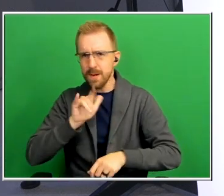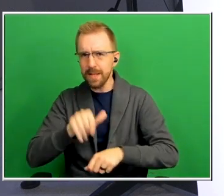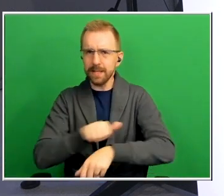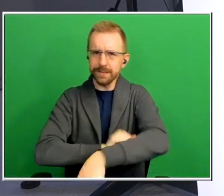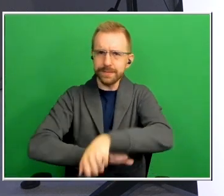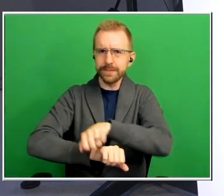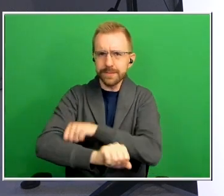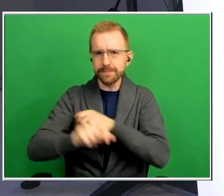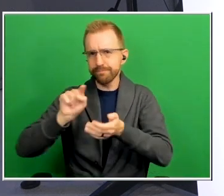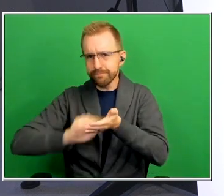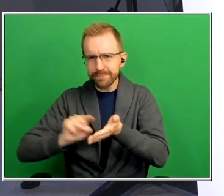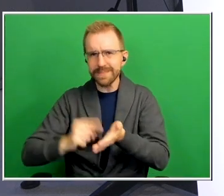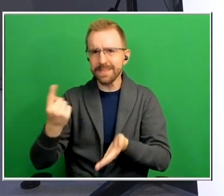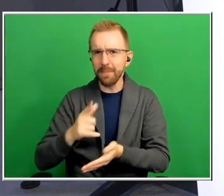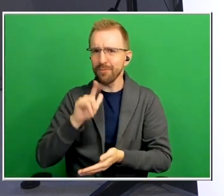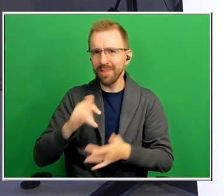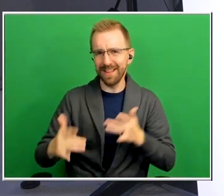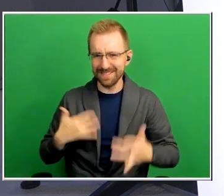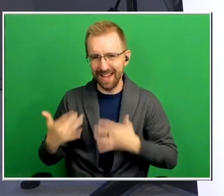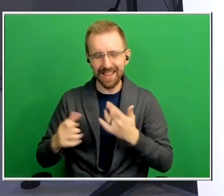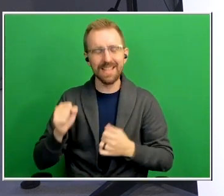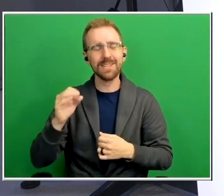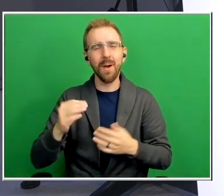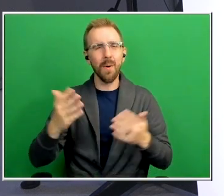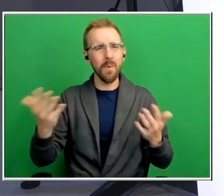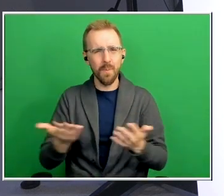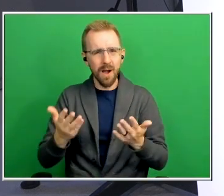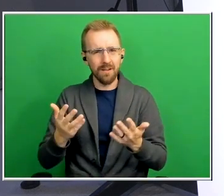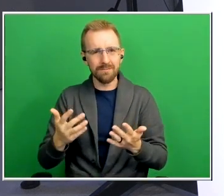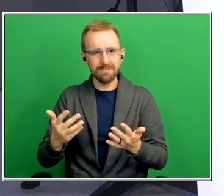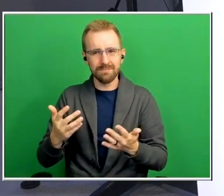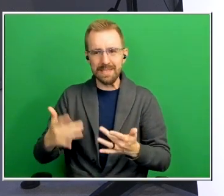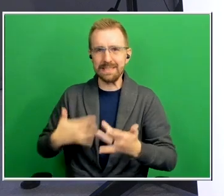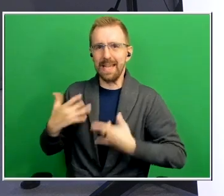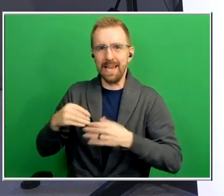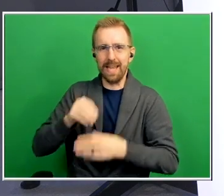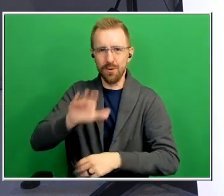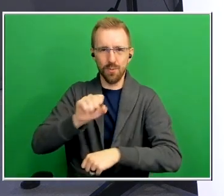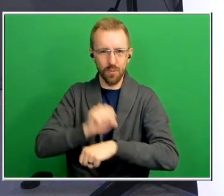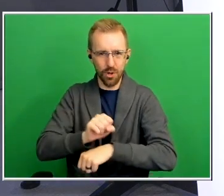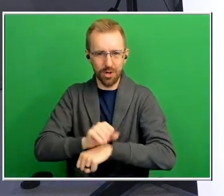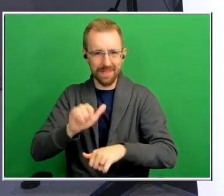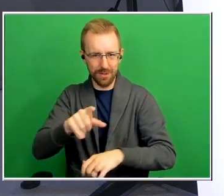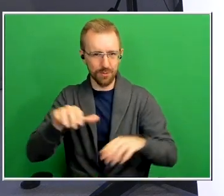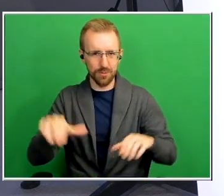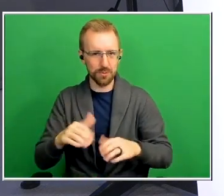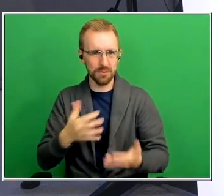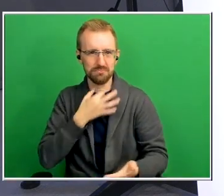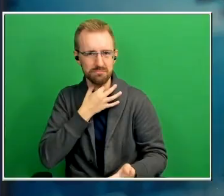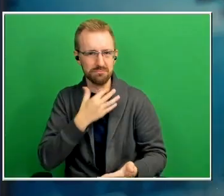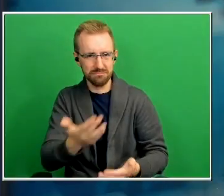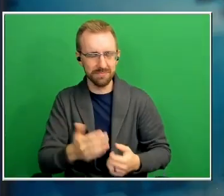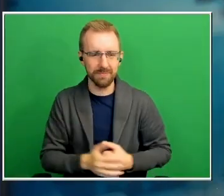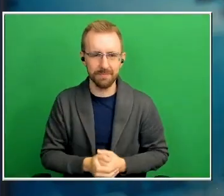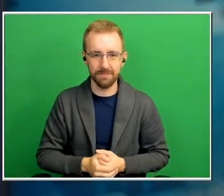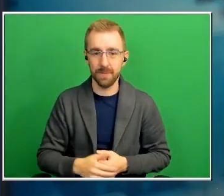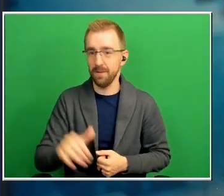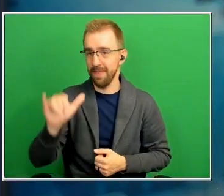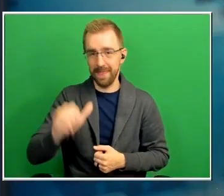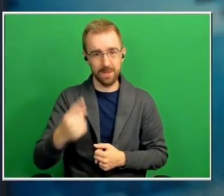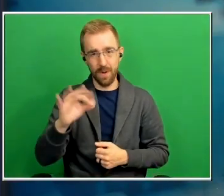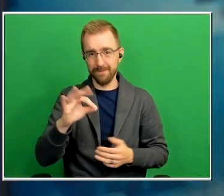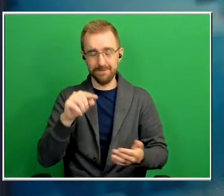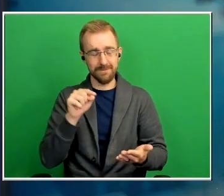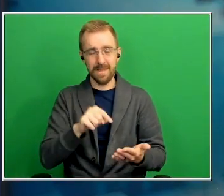exciting so what is exciting you when it comes to the work you're doing well i mean that's that's one of them we've been you know working